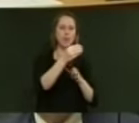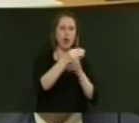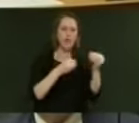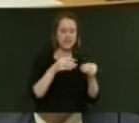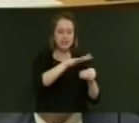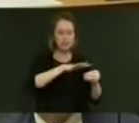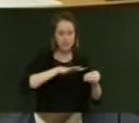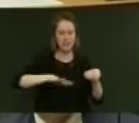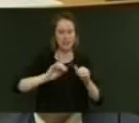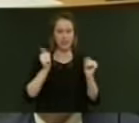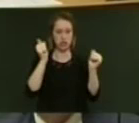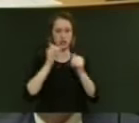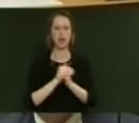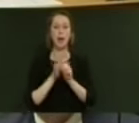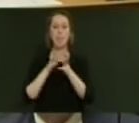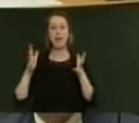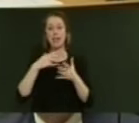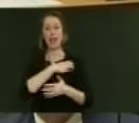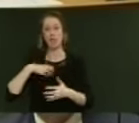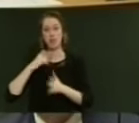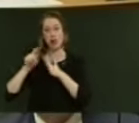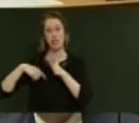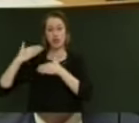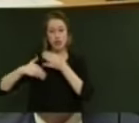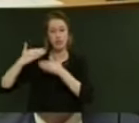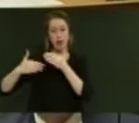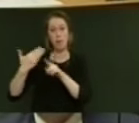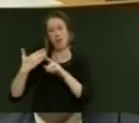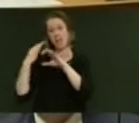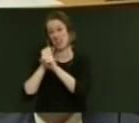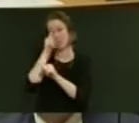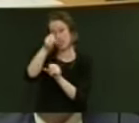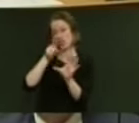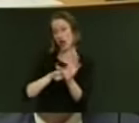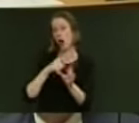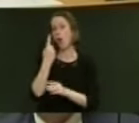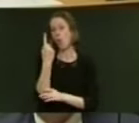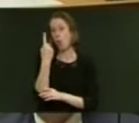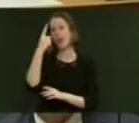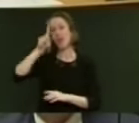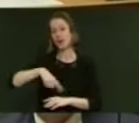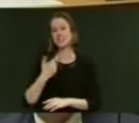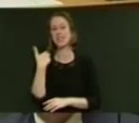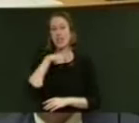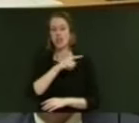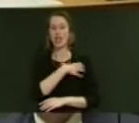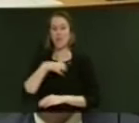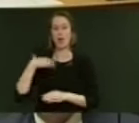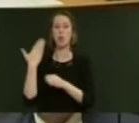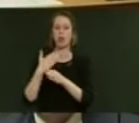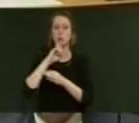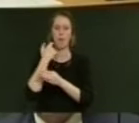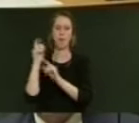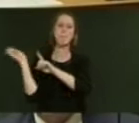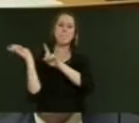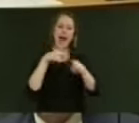Major government projects are also progressing. By the end of next year, 1,700 Government workers will have